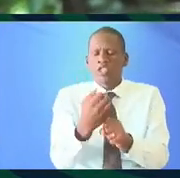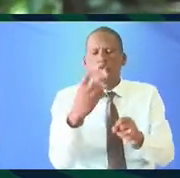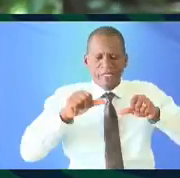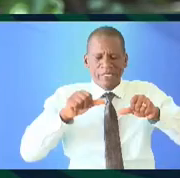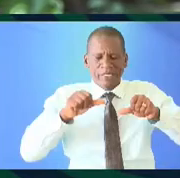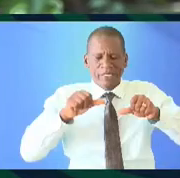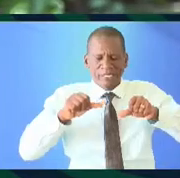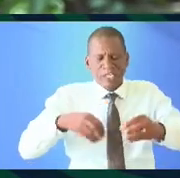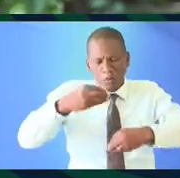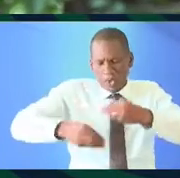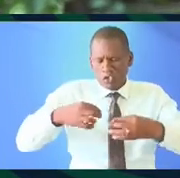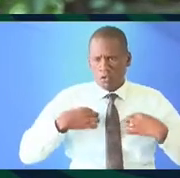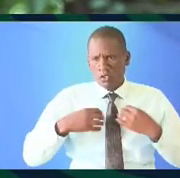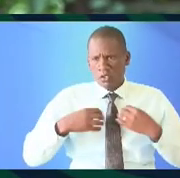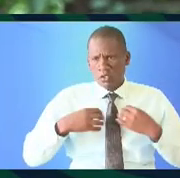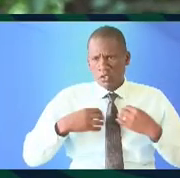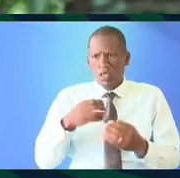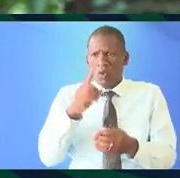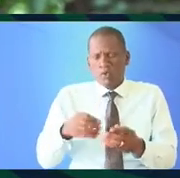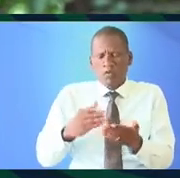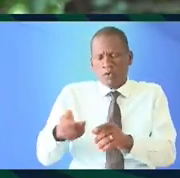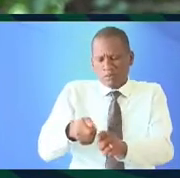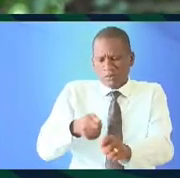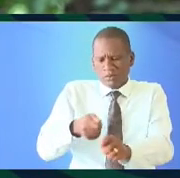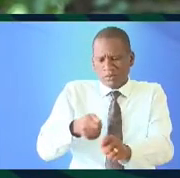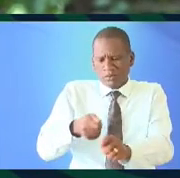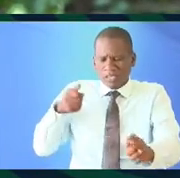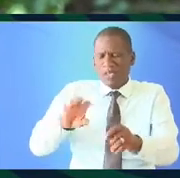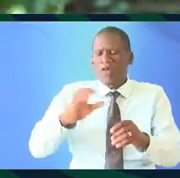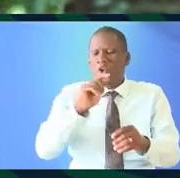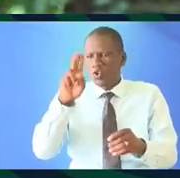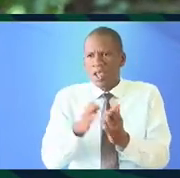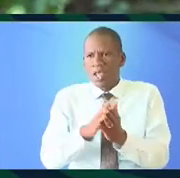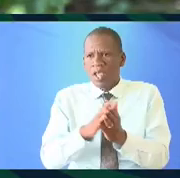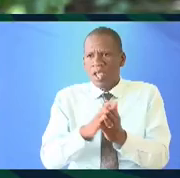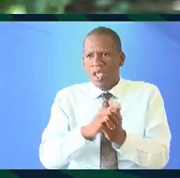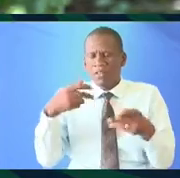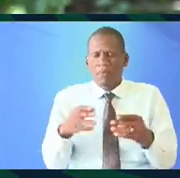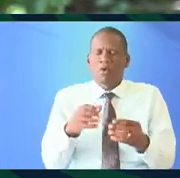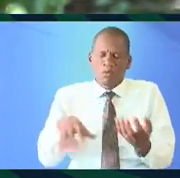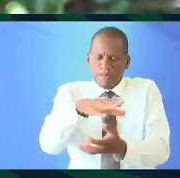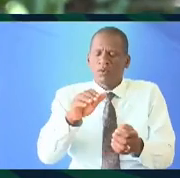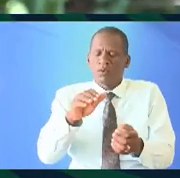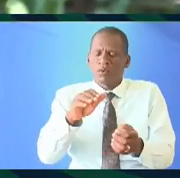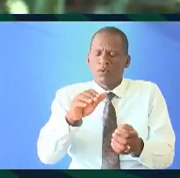sustainable textiles so one was woven out of sisal and cotton and the other one was woven out of eri silk and cotton